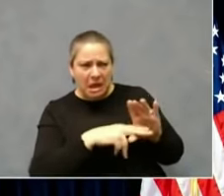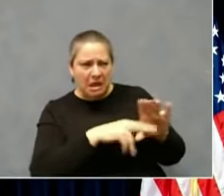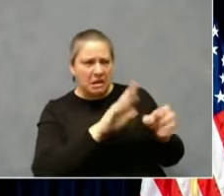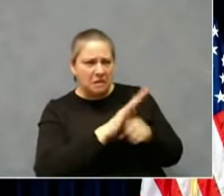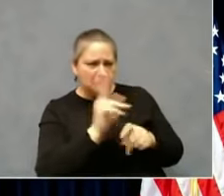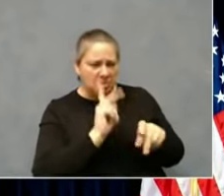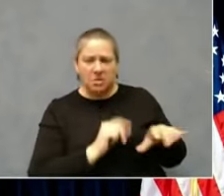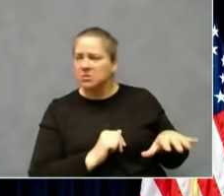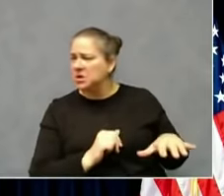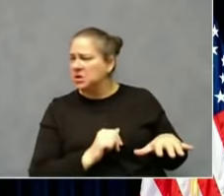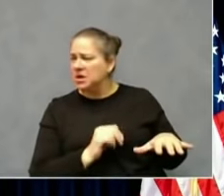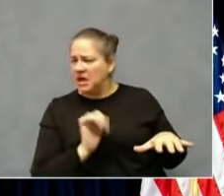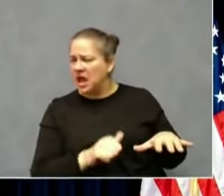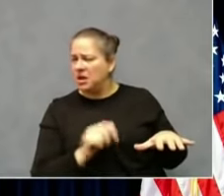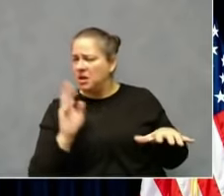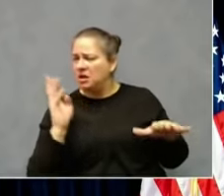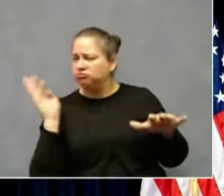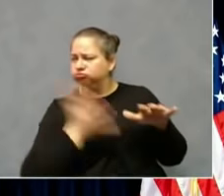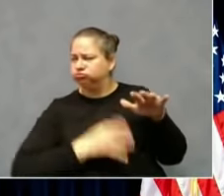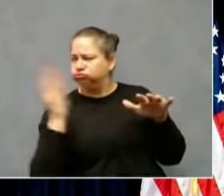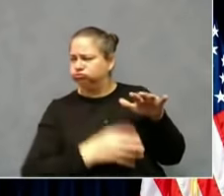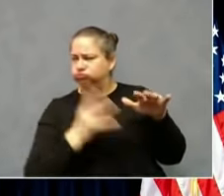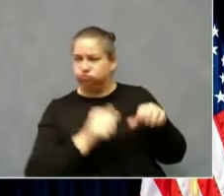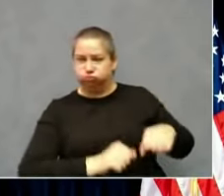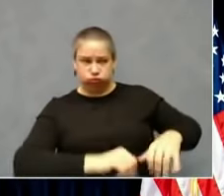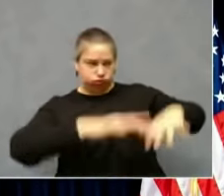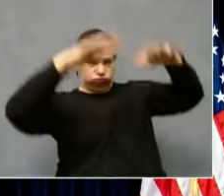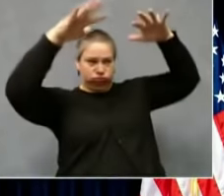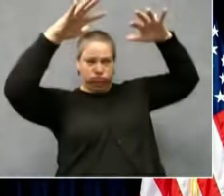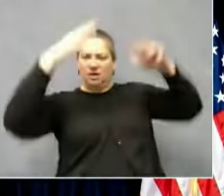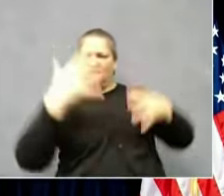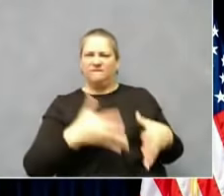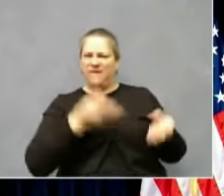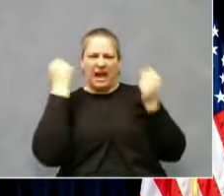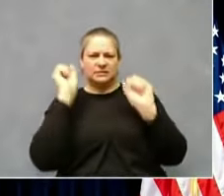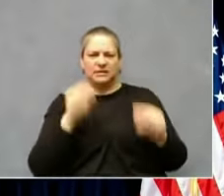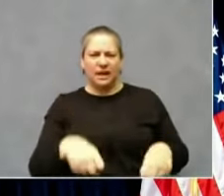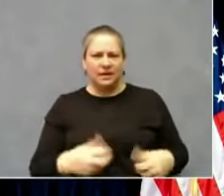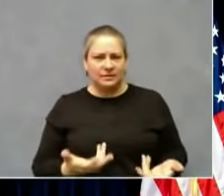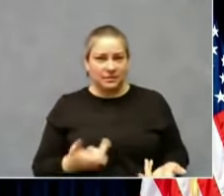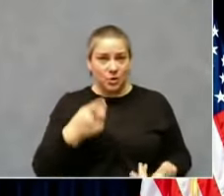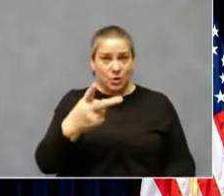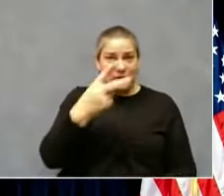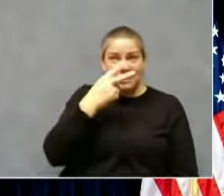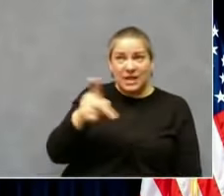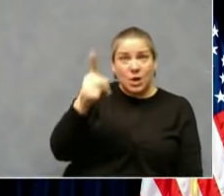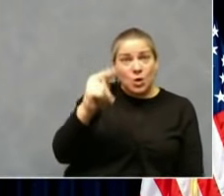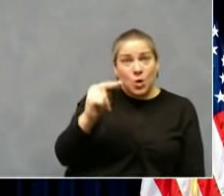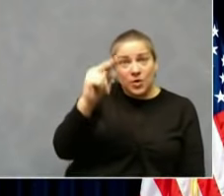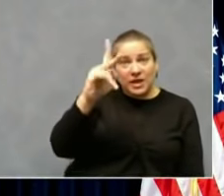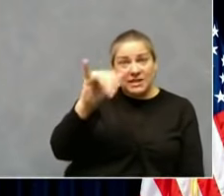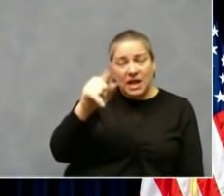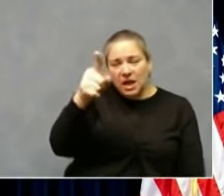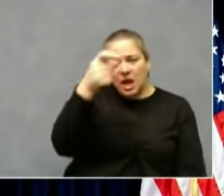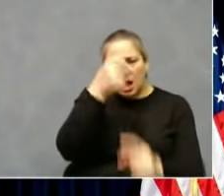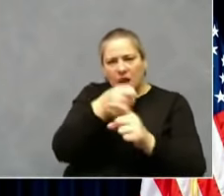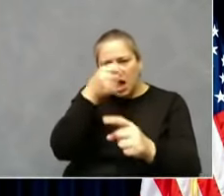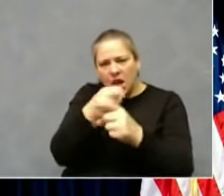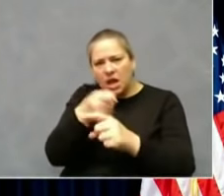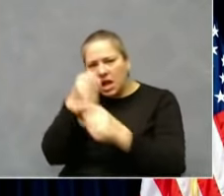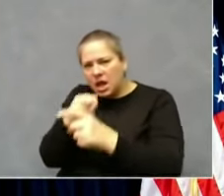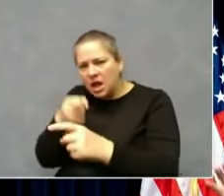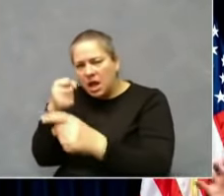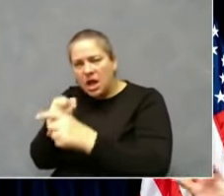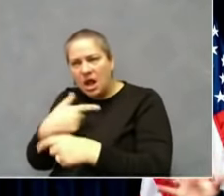is important is you've seen how hard northern Kentucky is getting hit. I mean, almost every northern Kentucky county is having over 100 cases